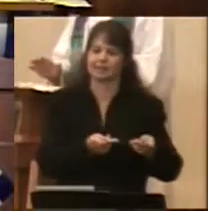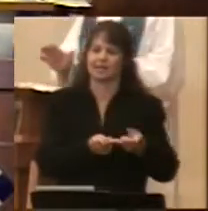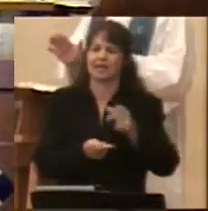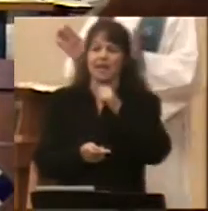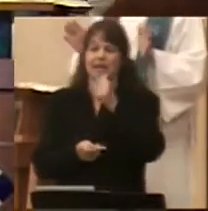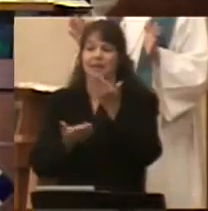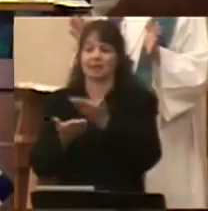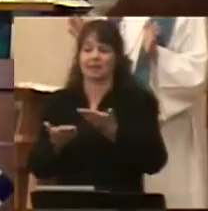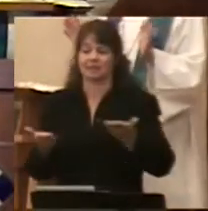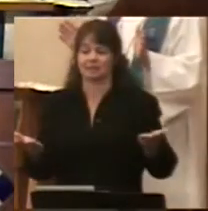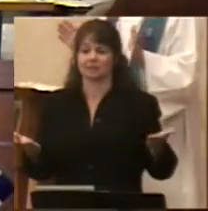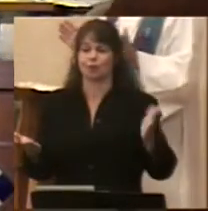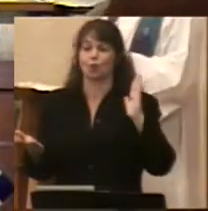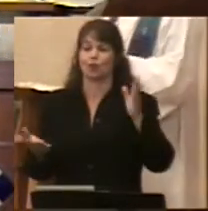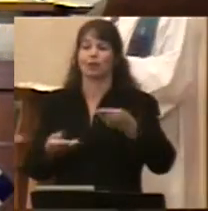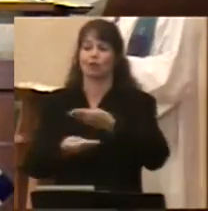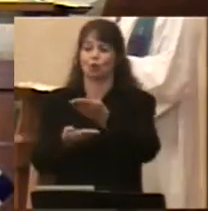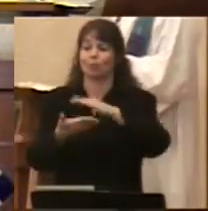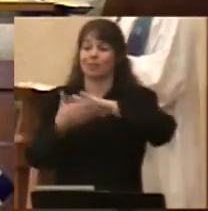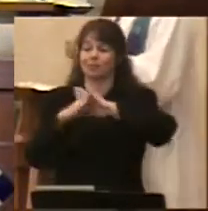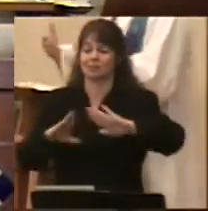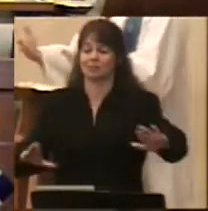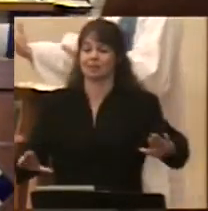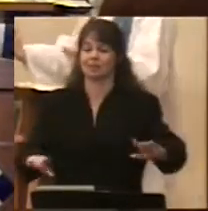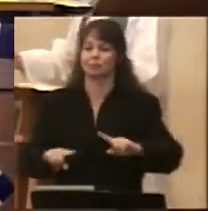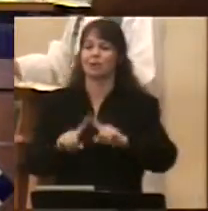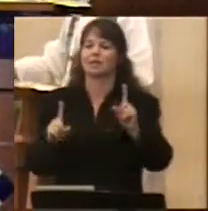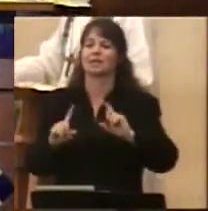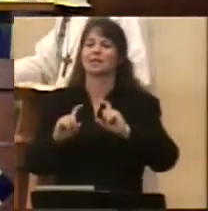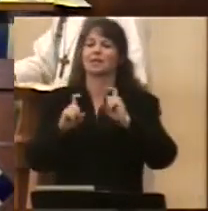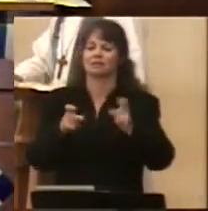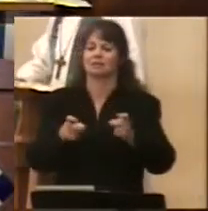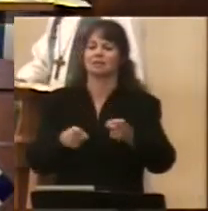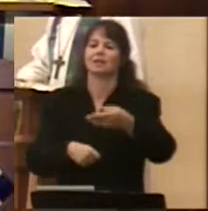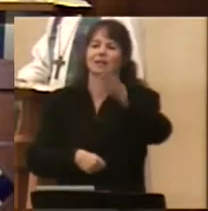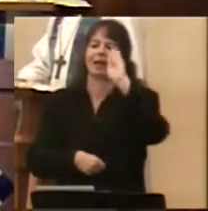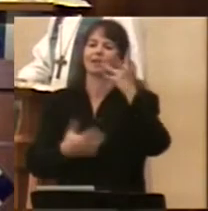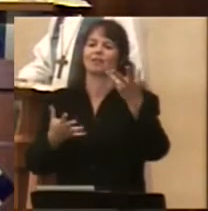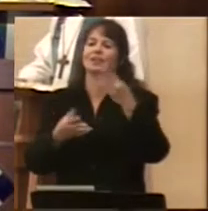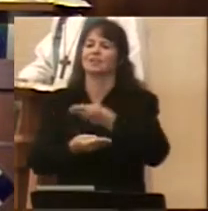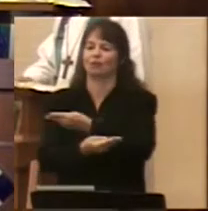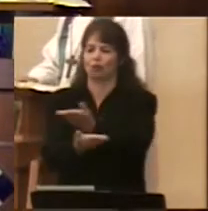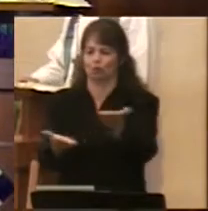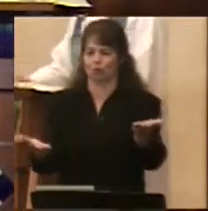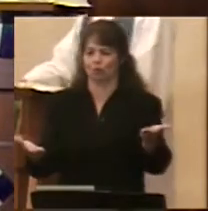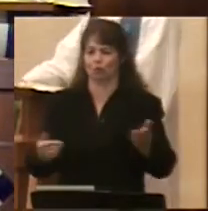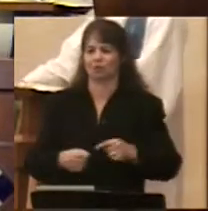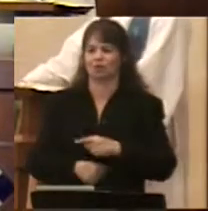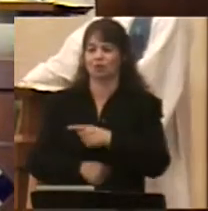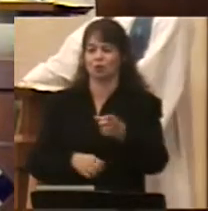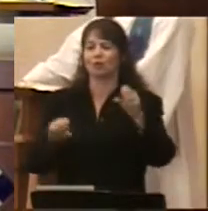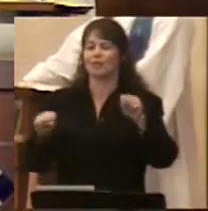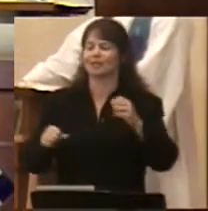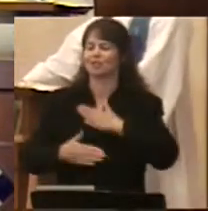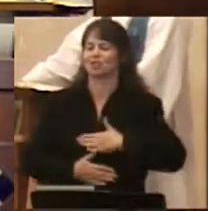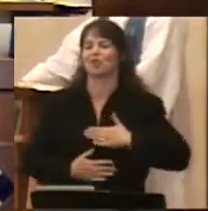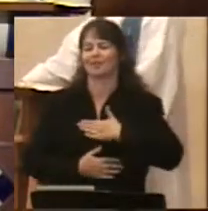things that will actually bring peace, but as gifts that God has given, so that you can enjoy them,